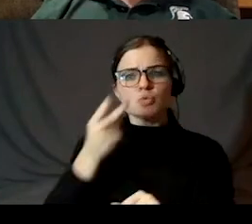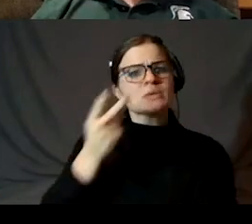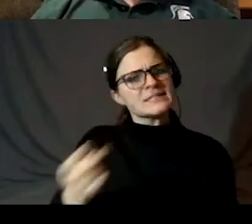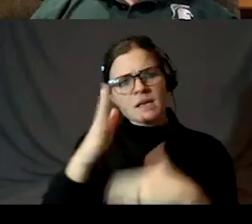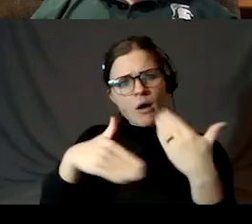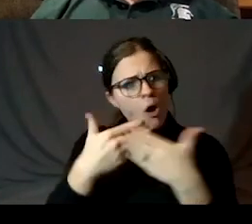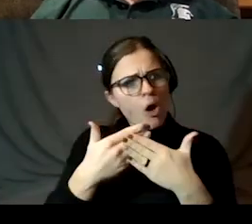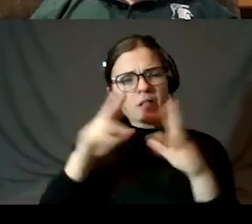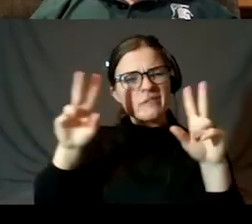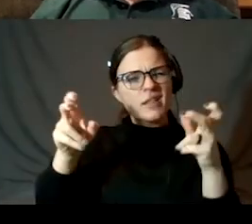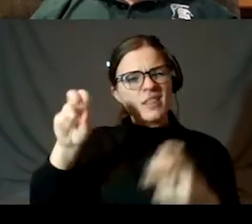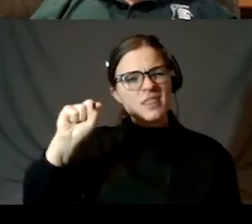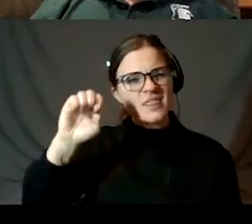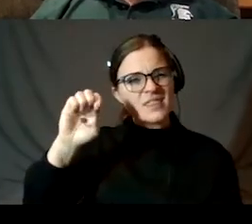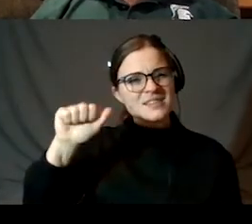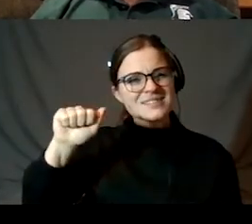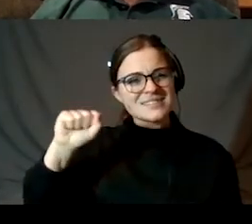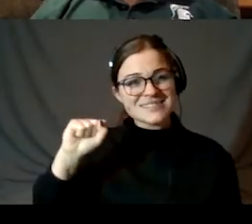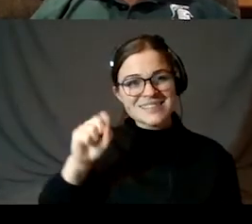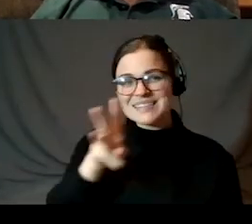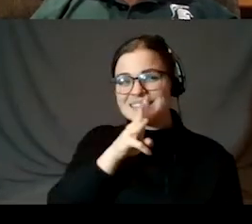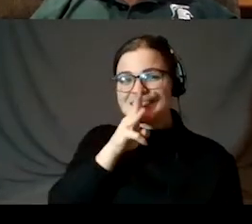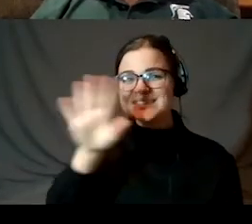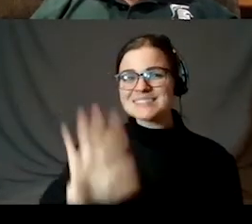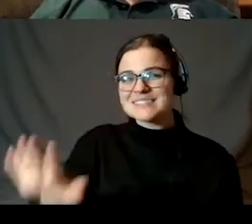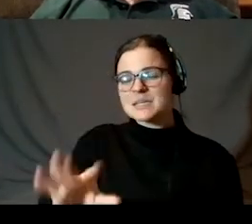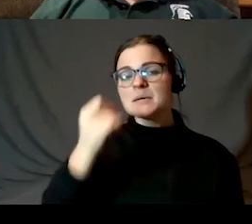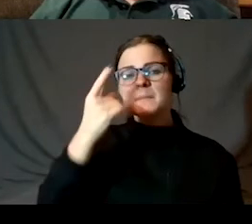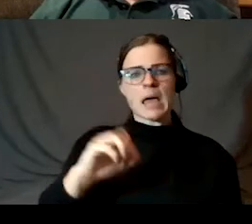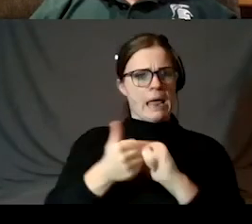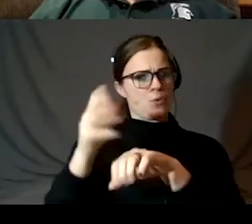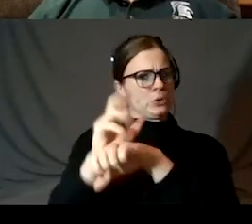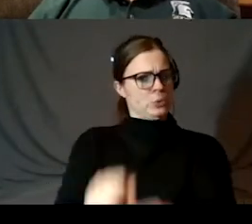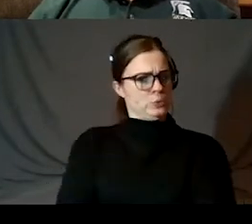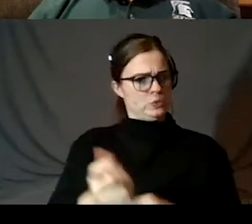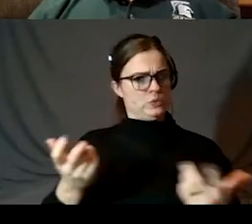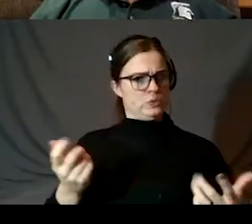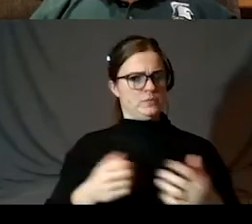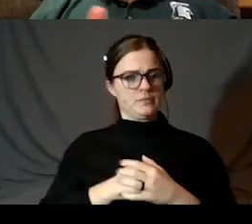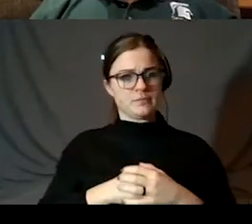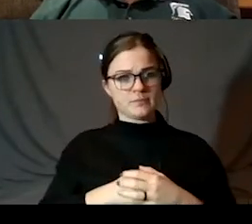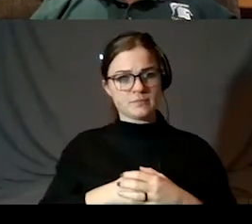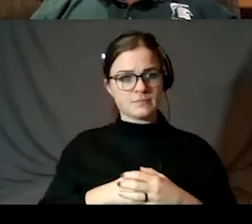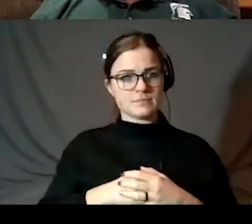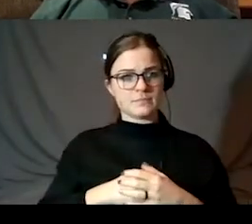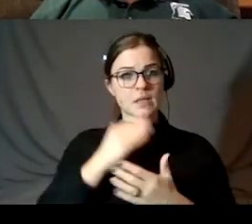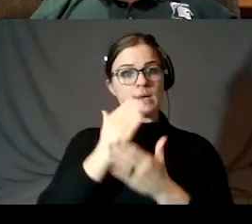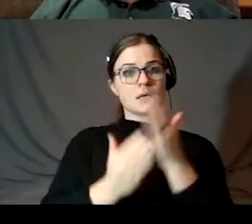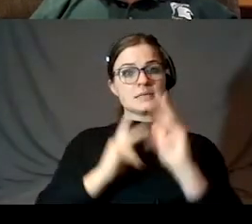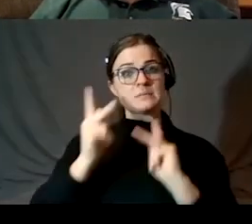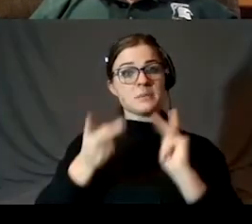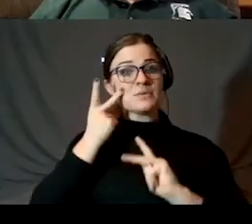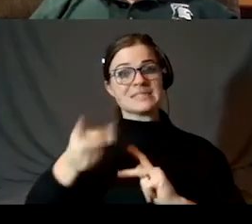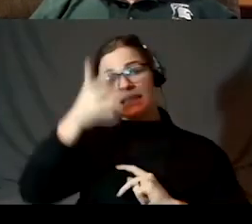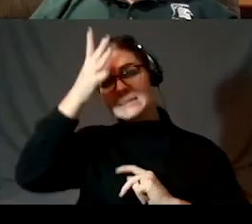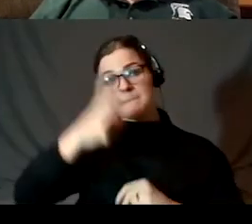seas, but how do you get to get used to them? And what I do, some people see the man in the Moon. For